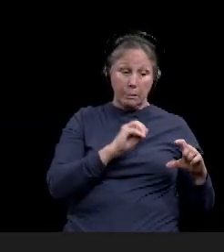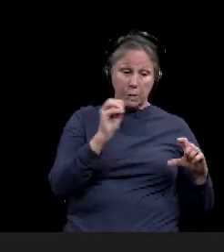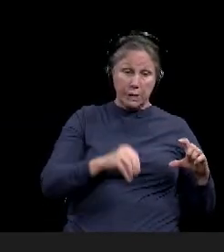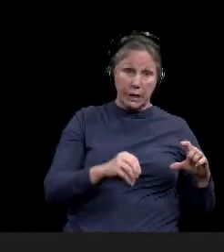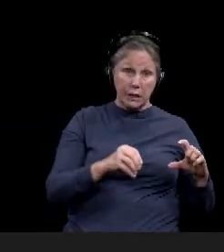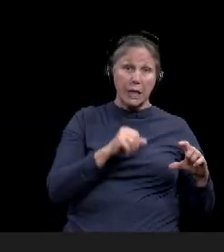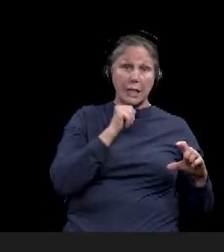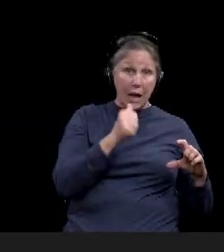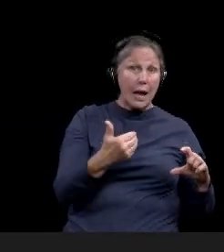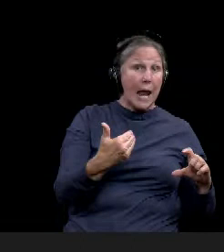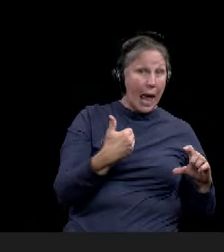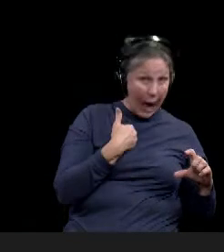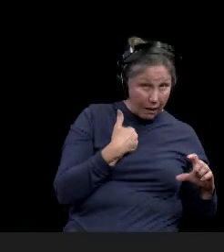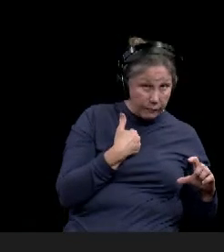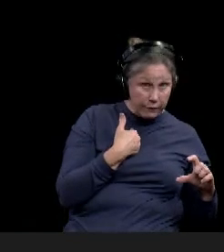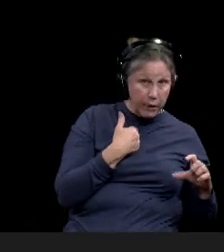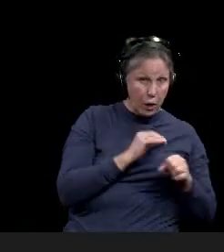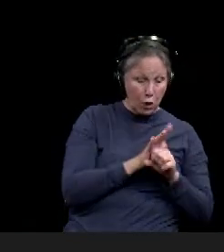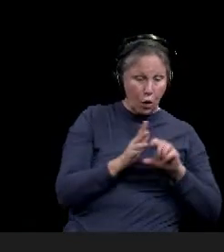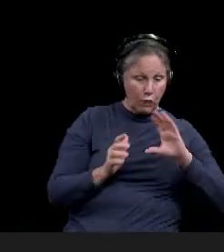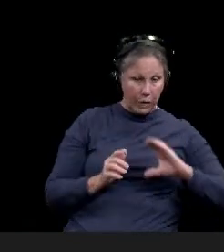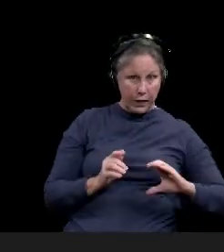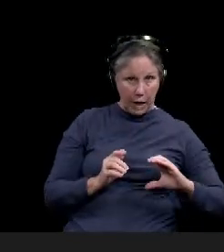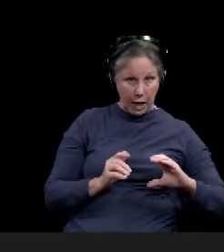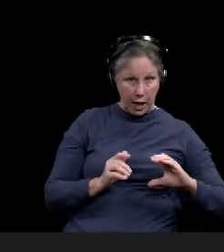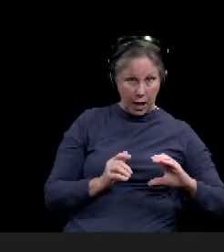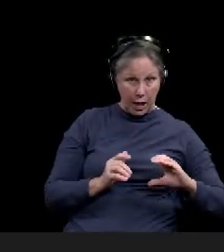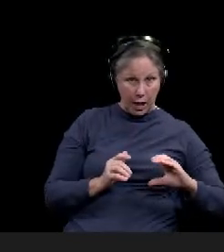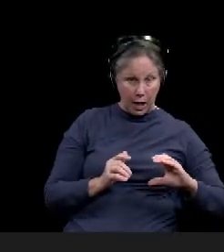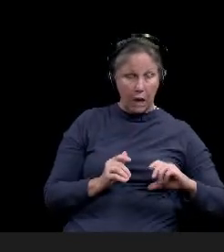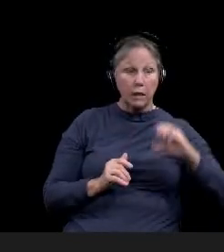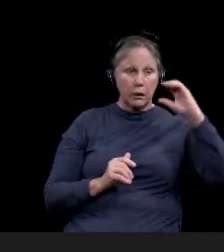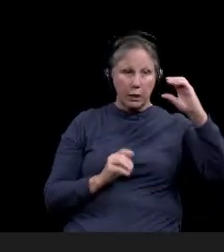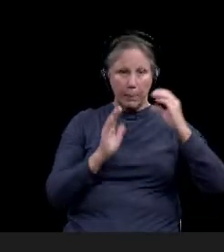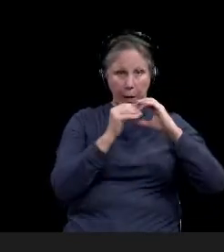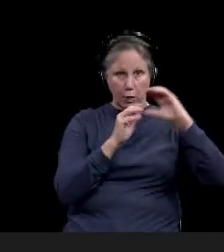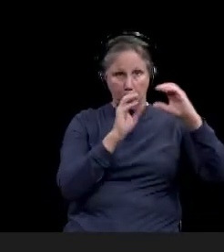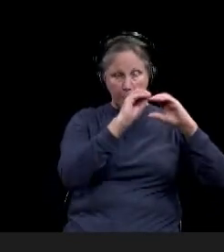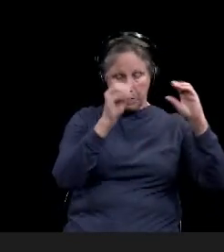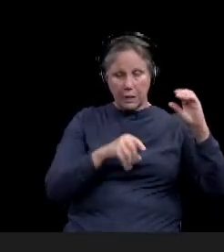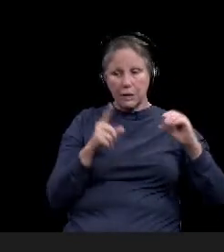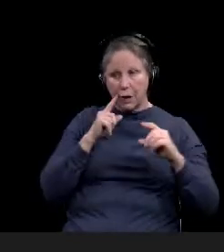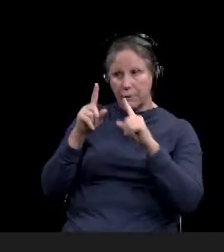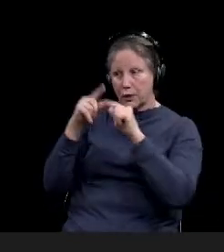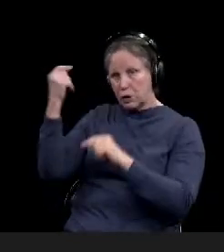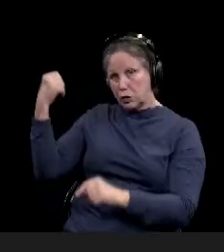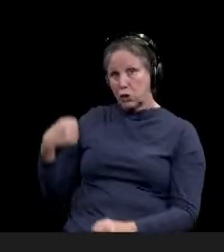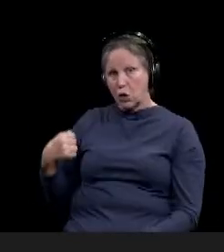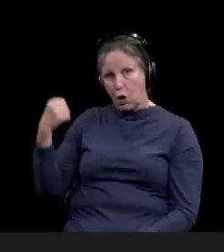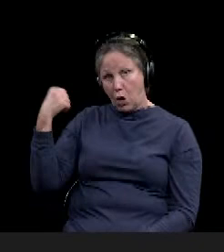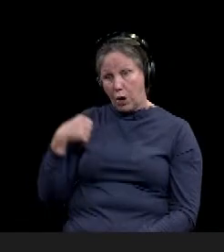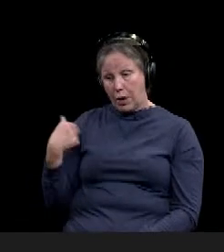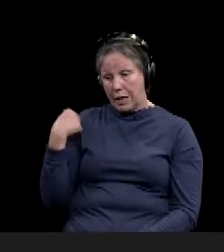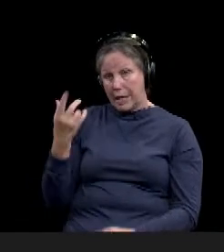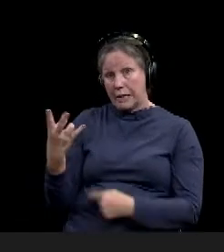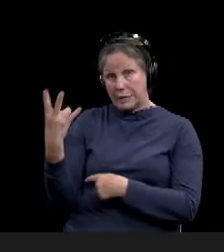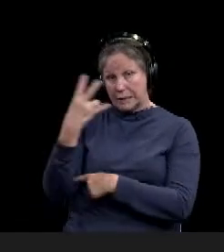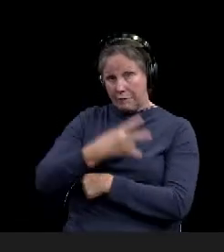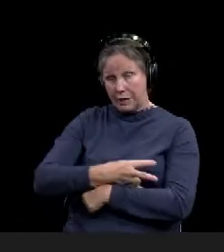the denominator of the, uh, calculation of positive rate. So if you look at this chart over the last seven days,